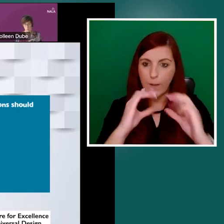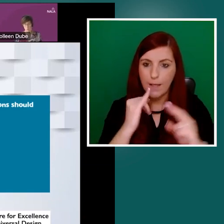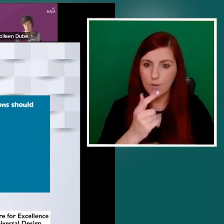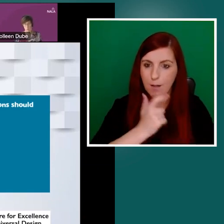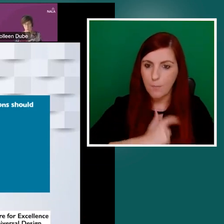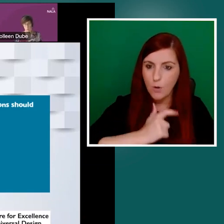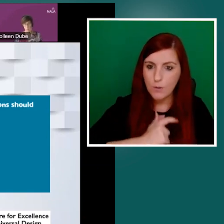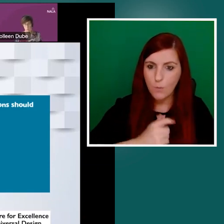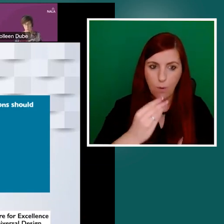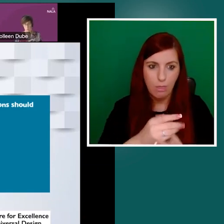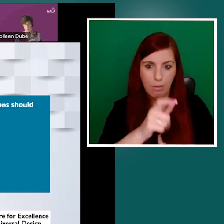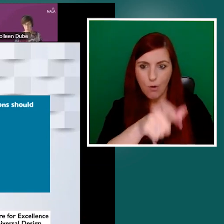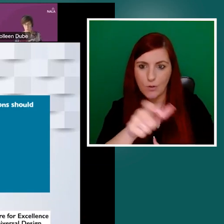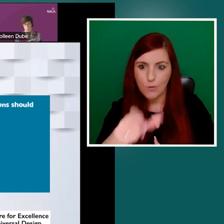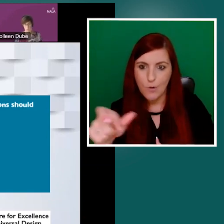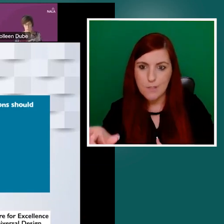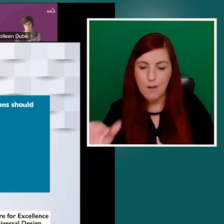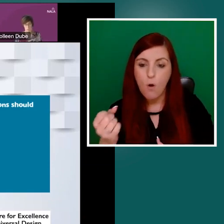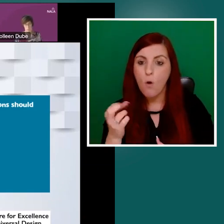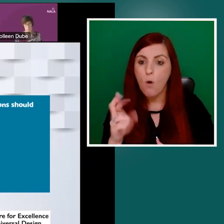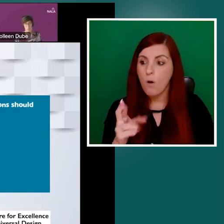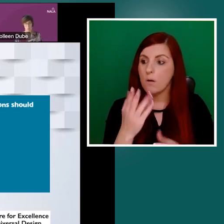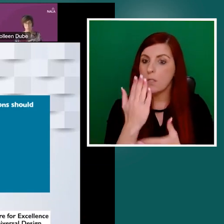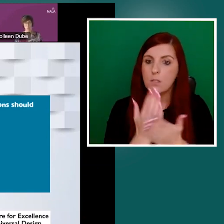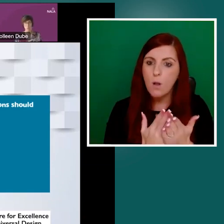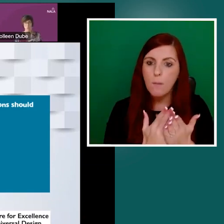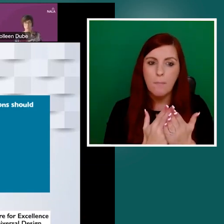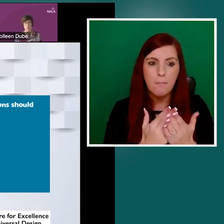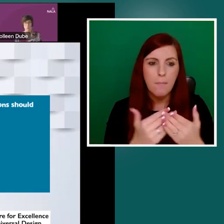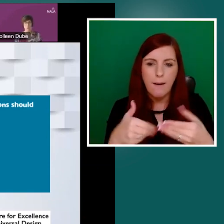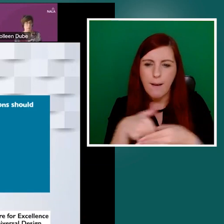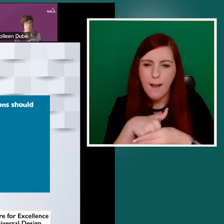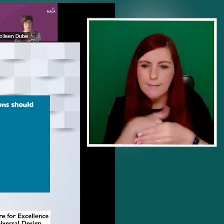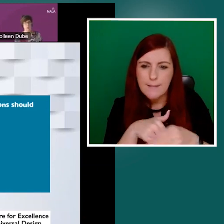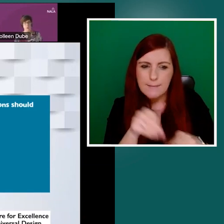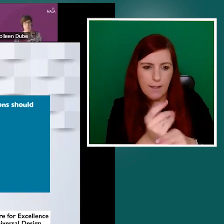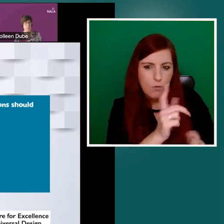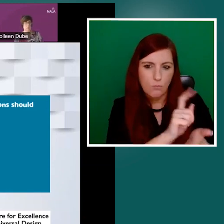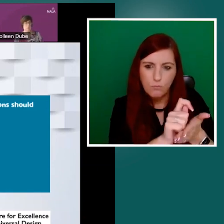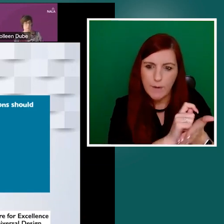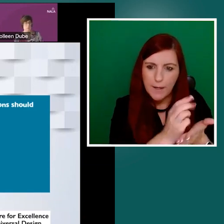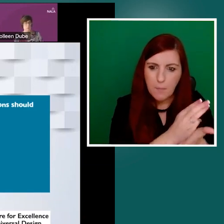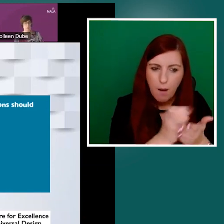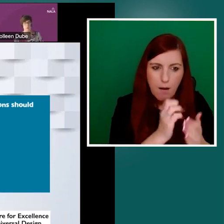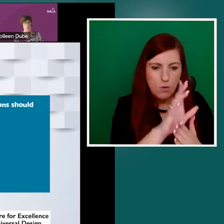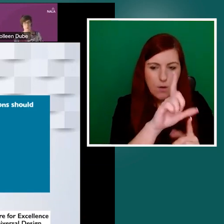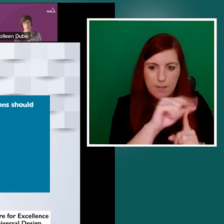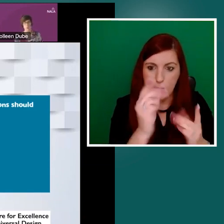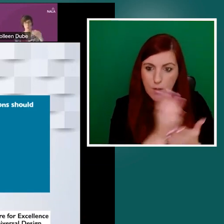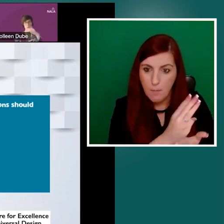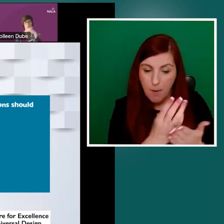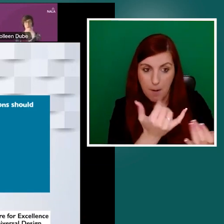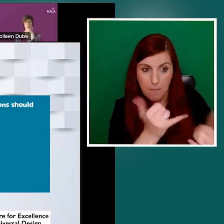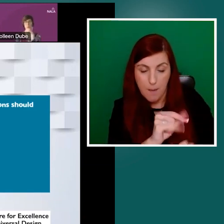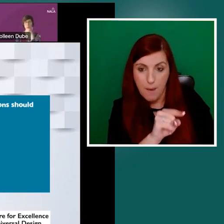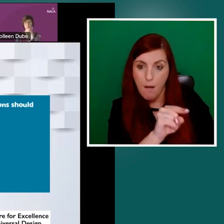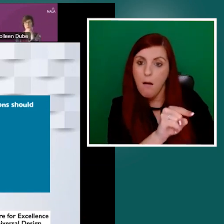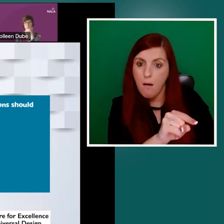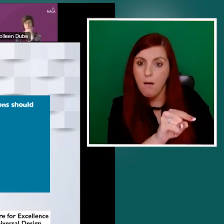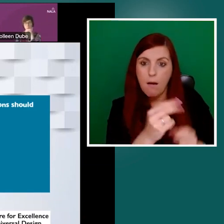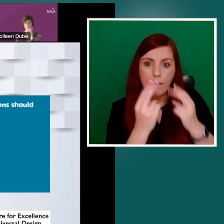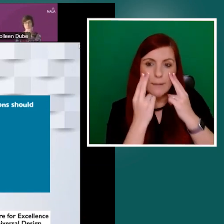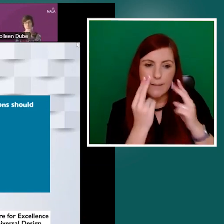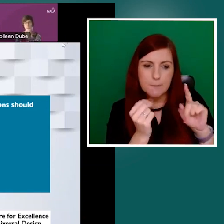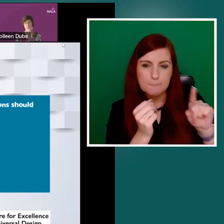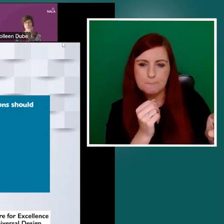written sections or the digital sections may be something you may want to attach to use with the contractor who's preparing